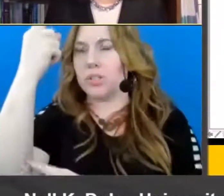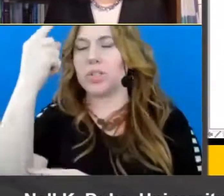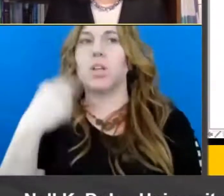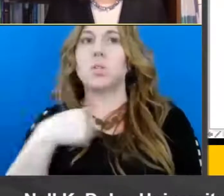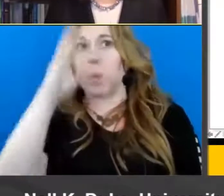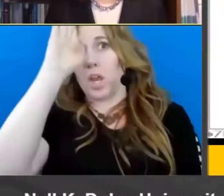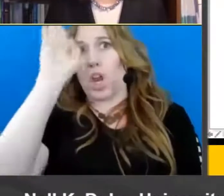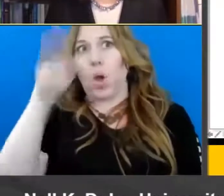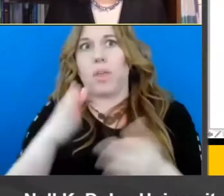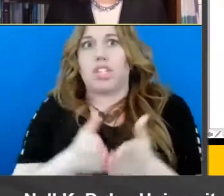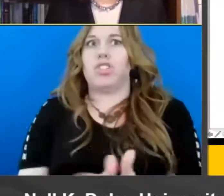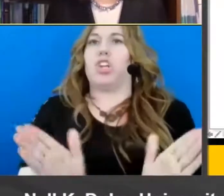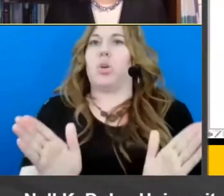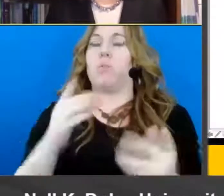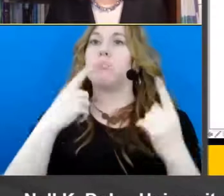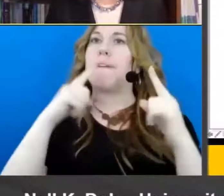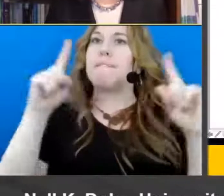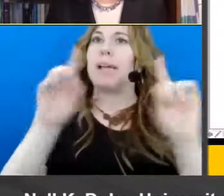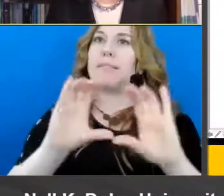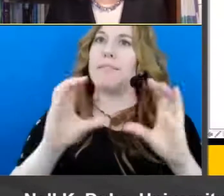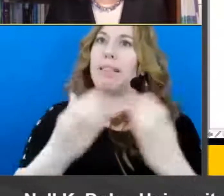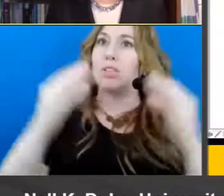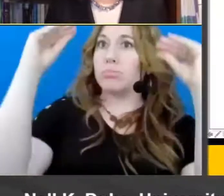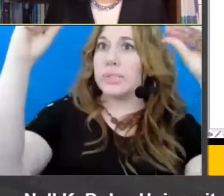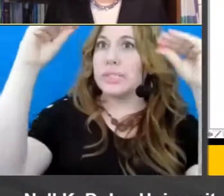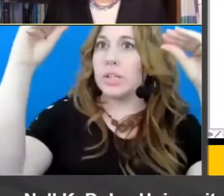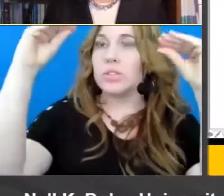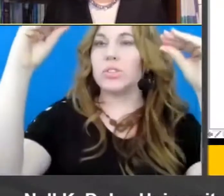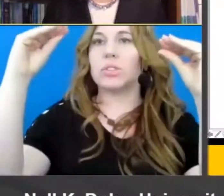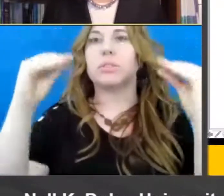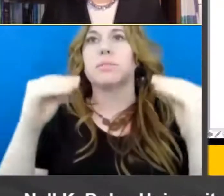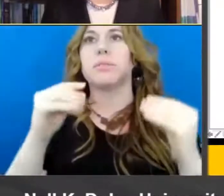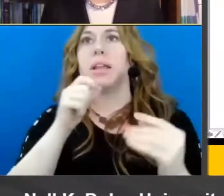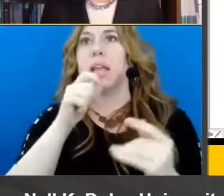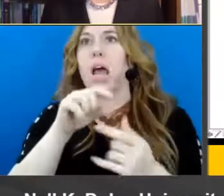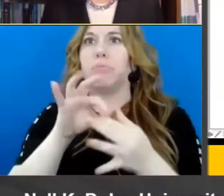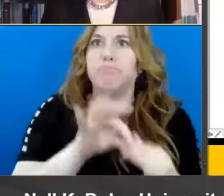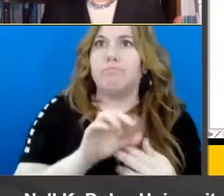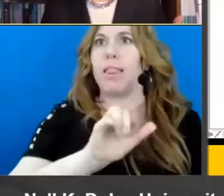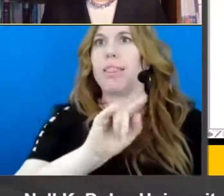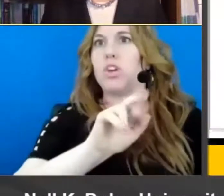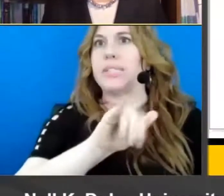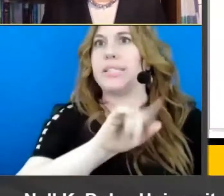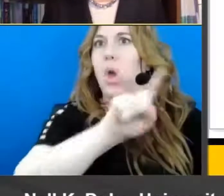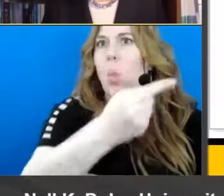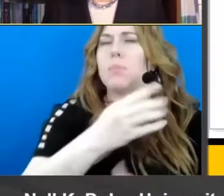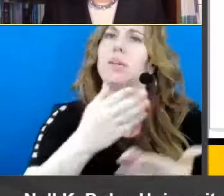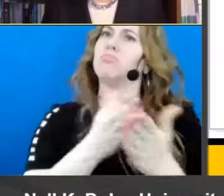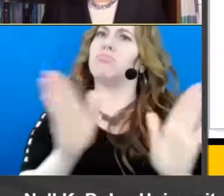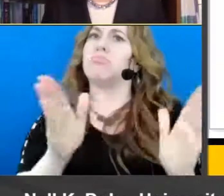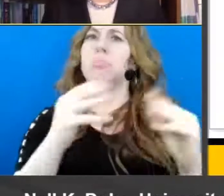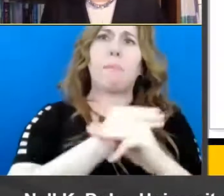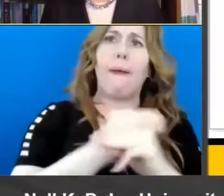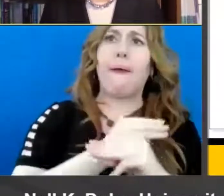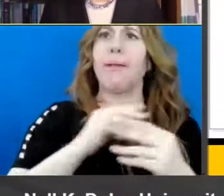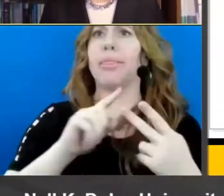classroom instruction so classroom instruction um that's not you know specific to literacy but things that you would also hope to see in math and you